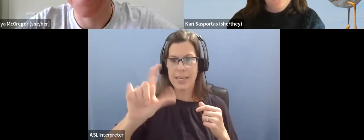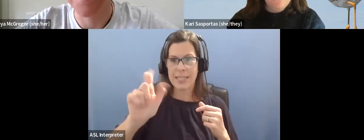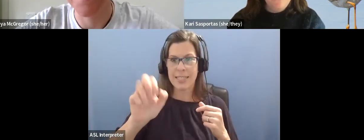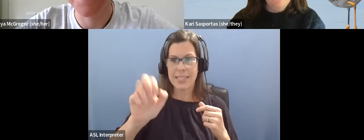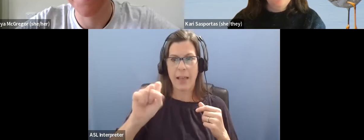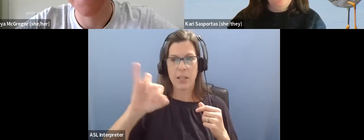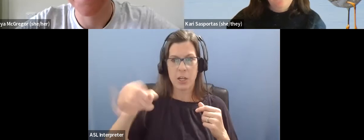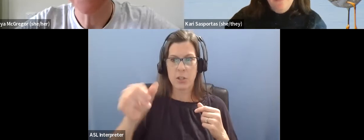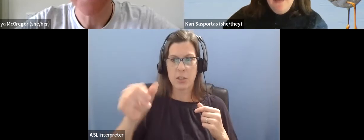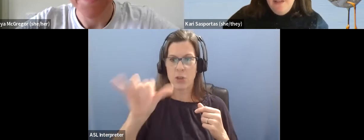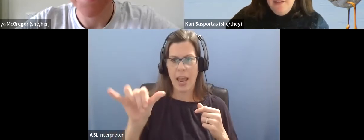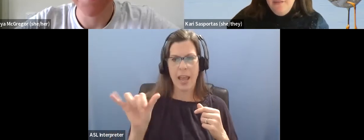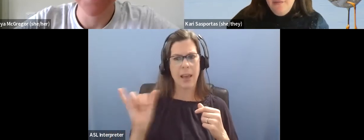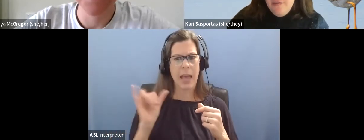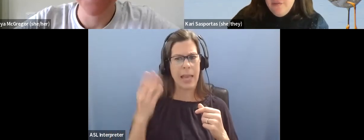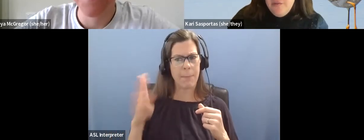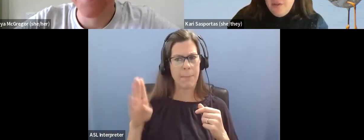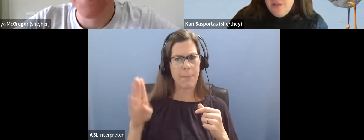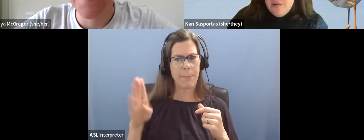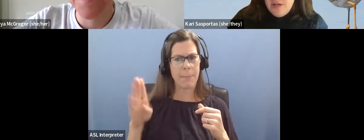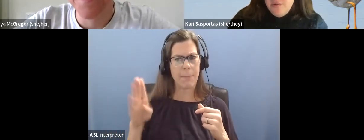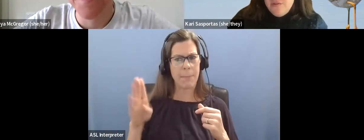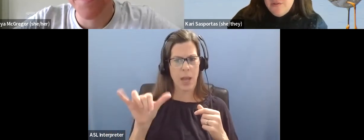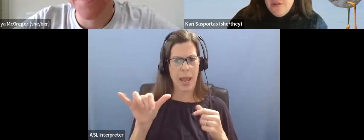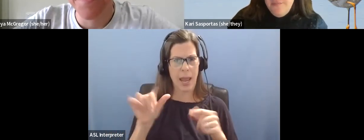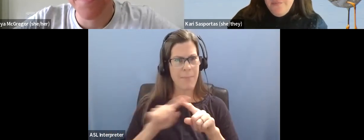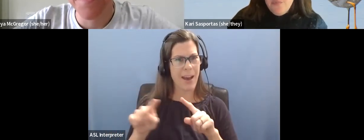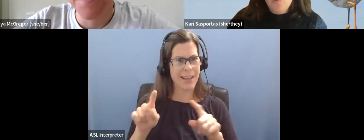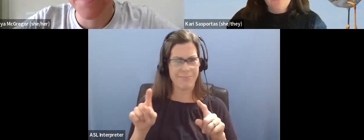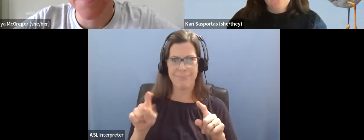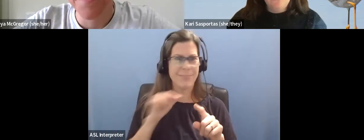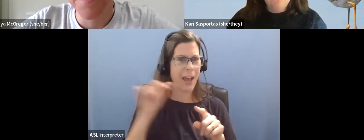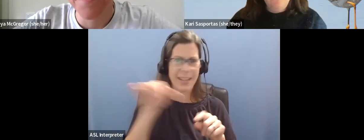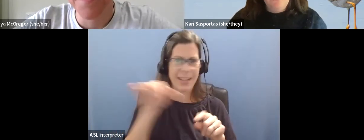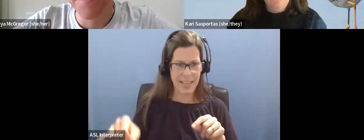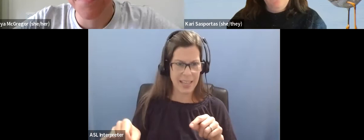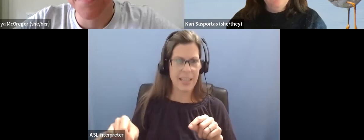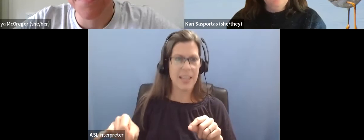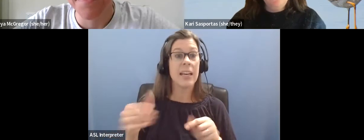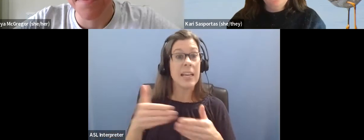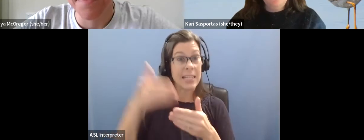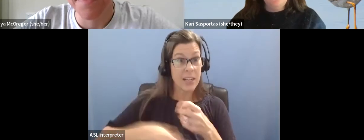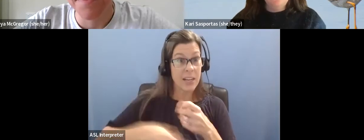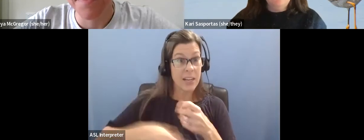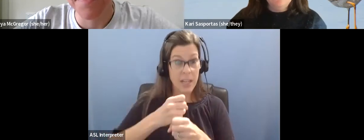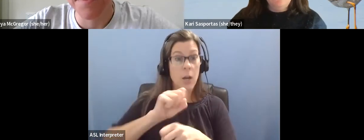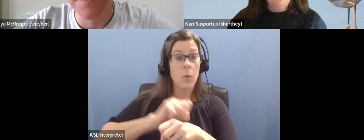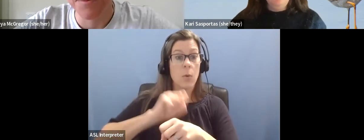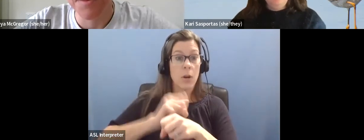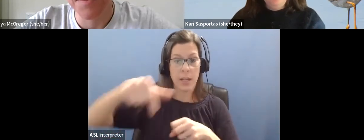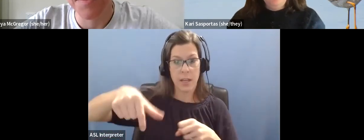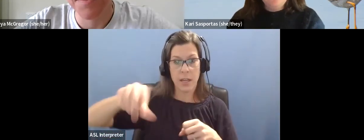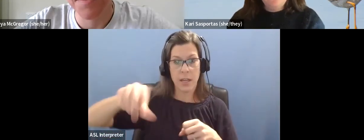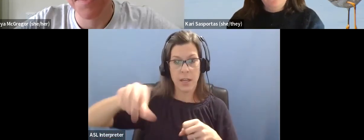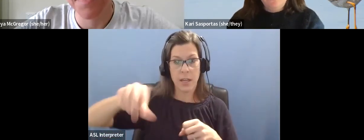jay, but it's kind of different. And the following year, I was working at Guadalupe Mountains National Park. And that's in